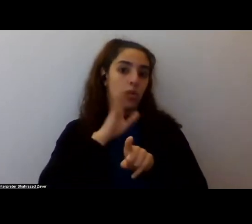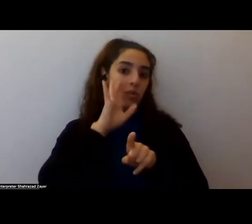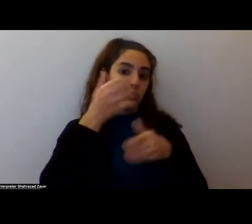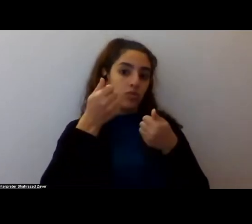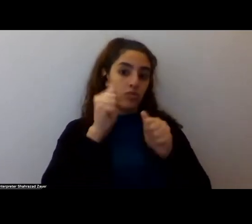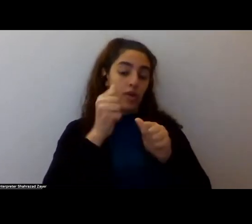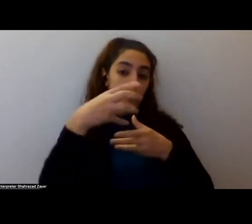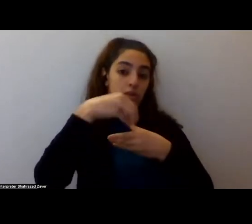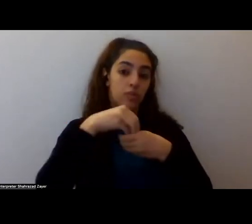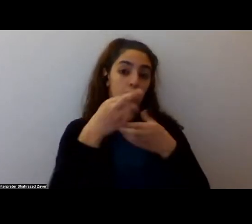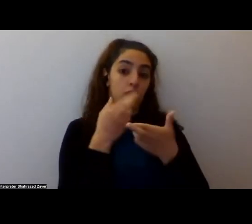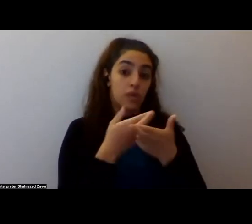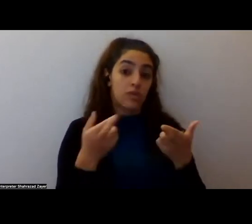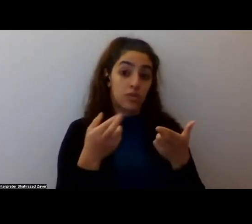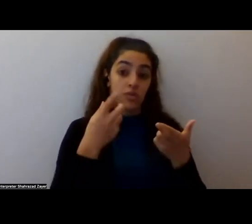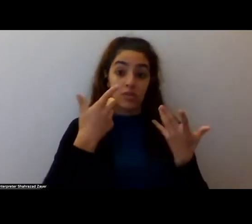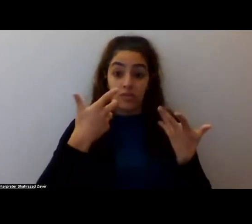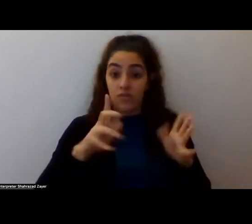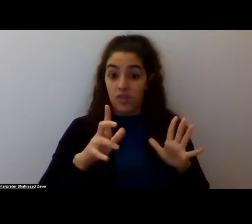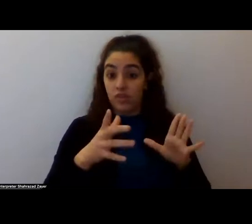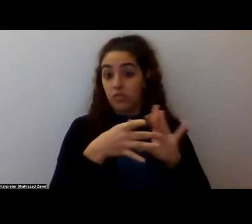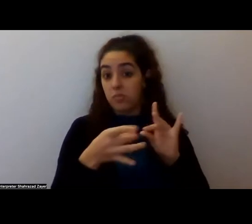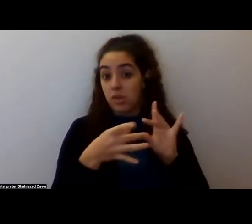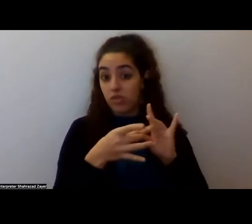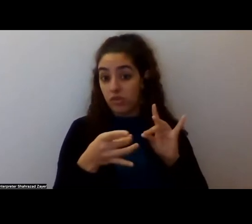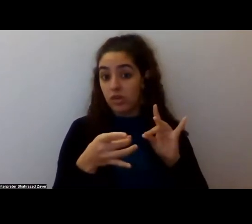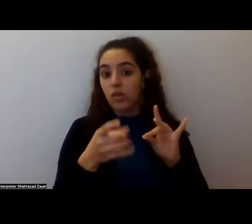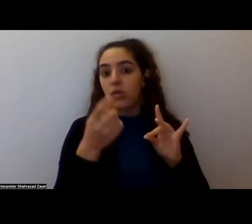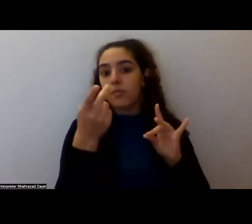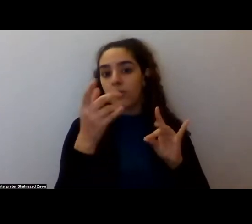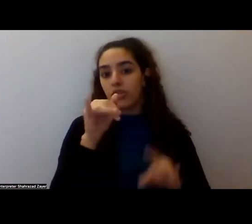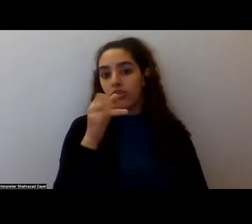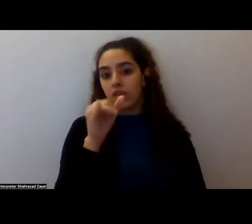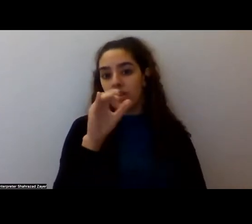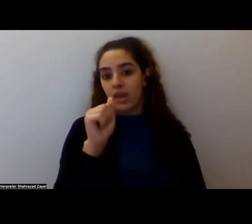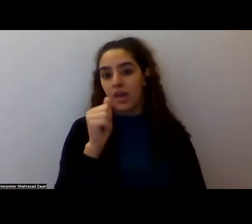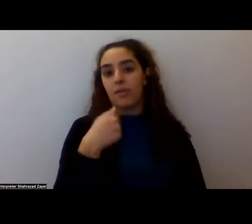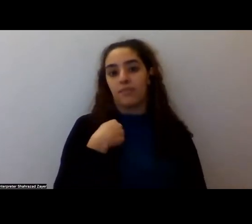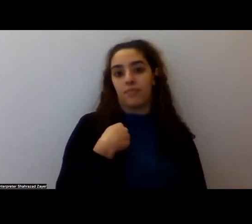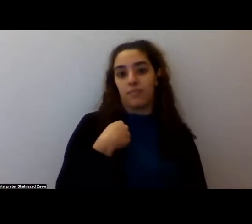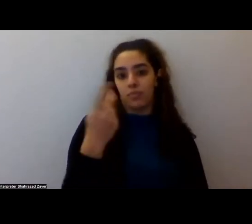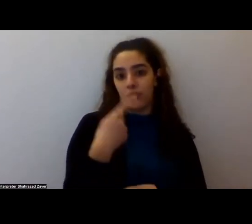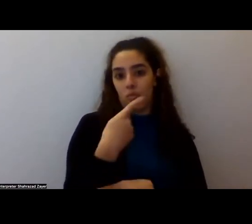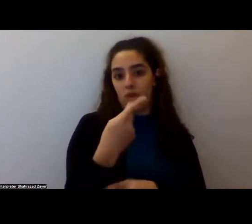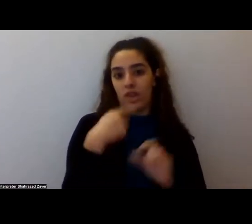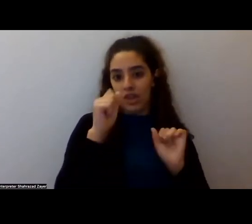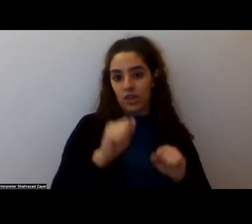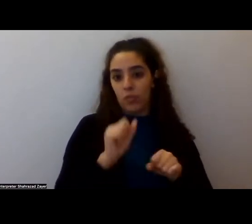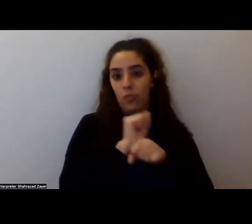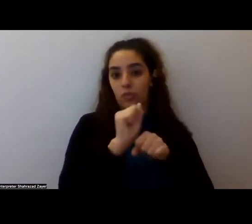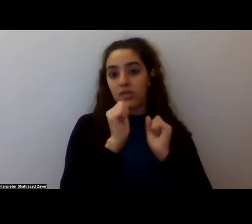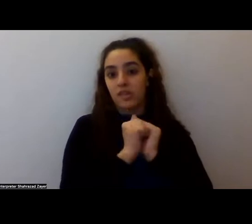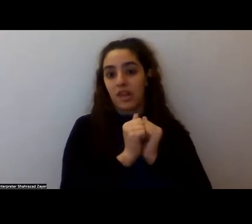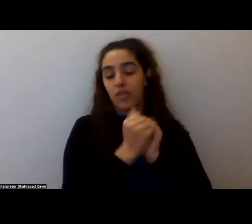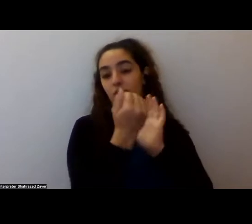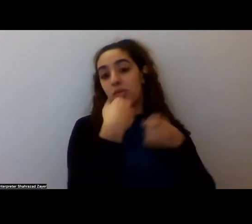Um, and we definitely, uh, Jessica, we can, um, kind of work together to put together a list of some of these trainings, um,